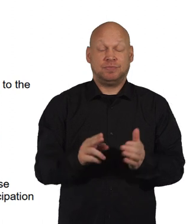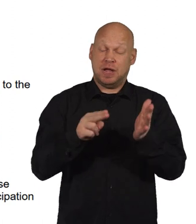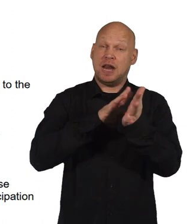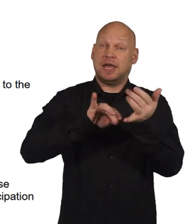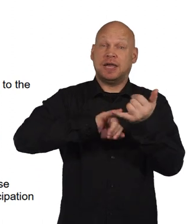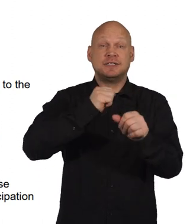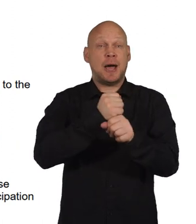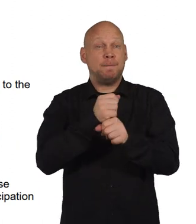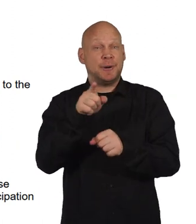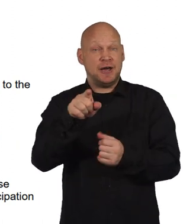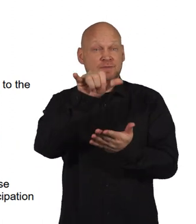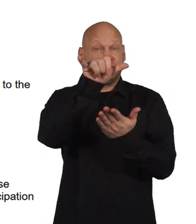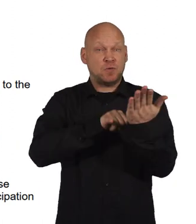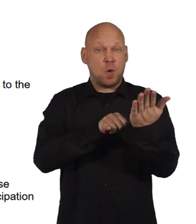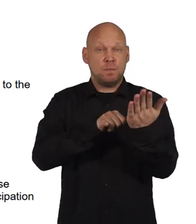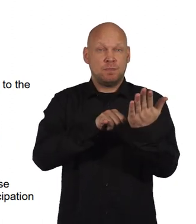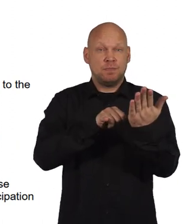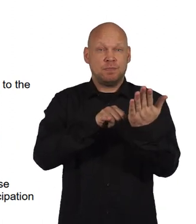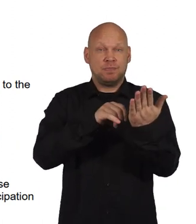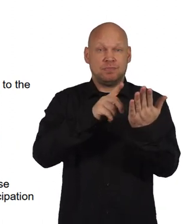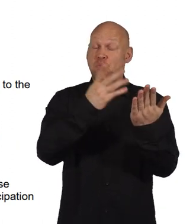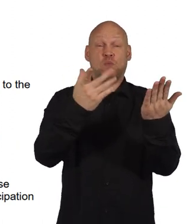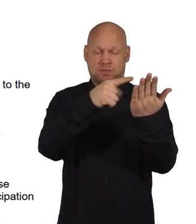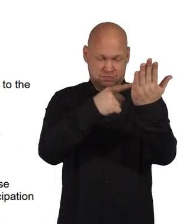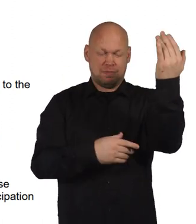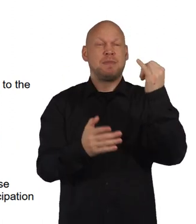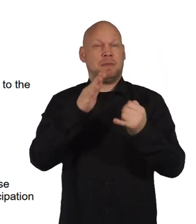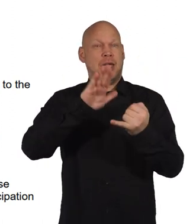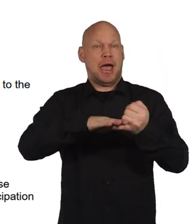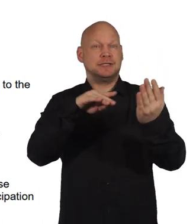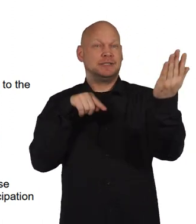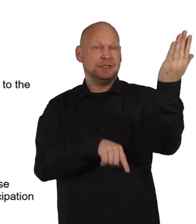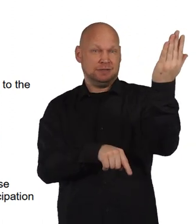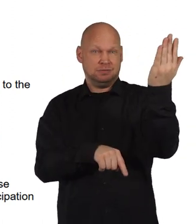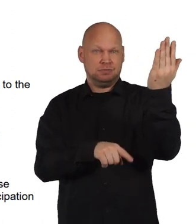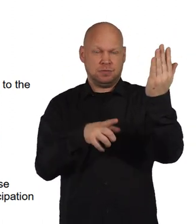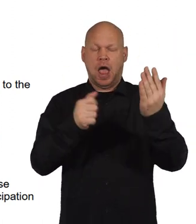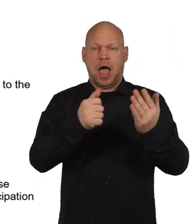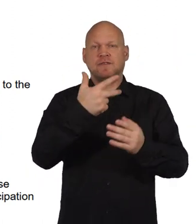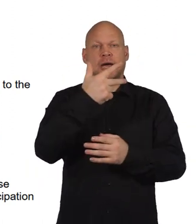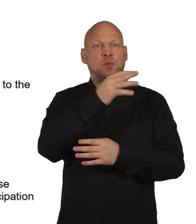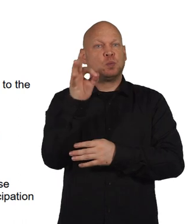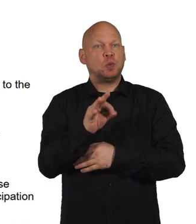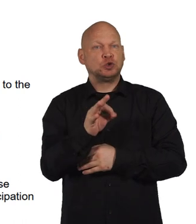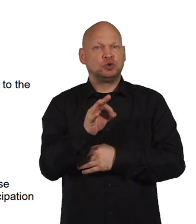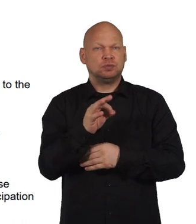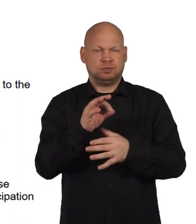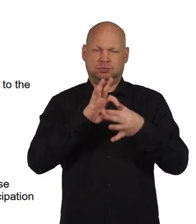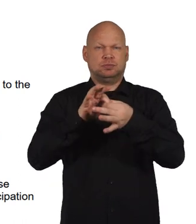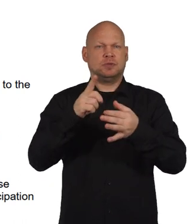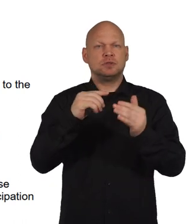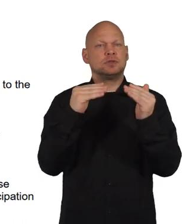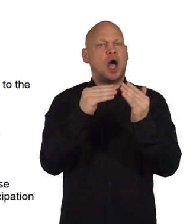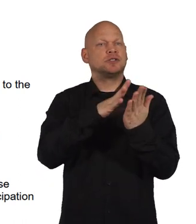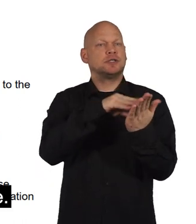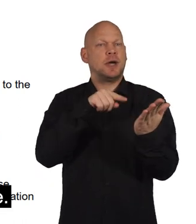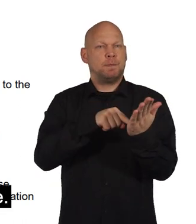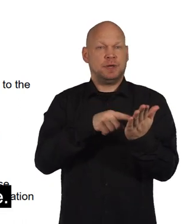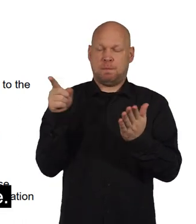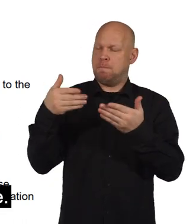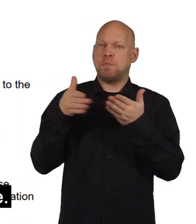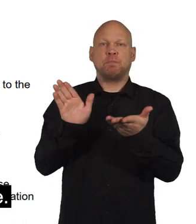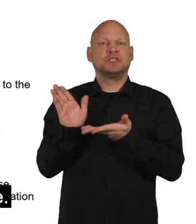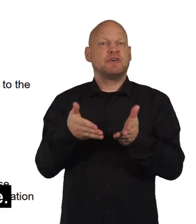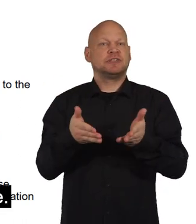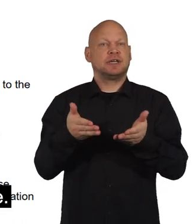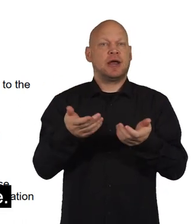NHS Grampian's form is at the end of this policy. It contains eight questions based on a standard template that